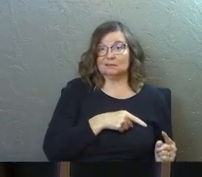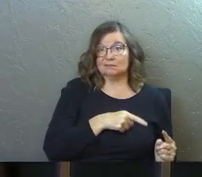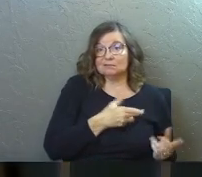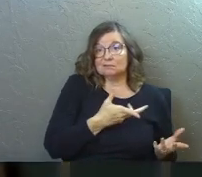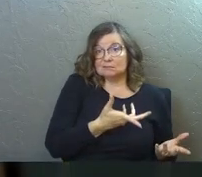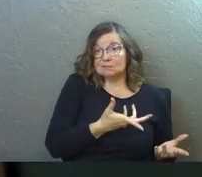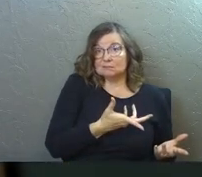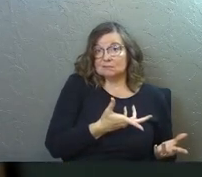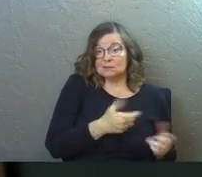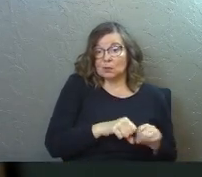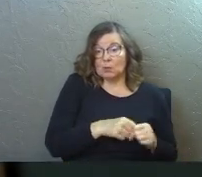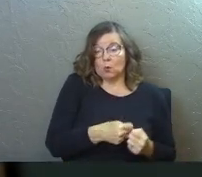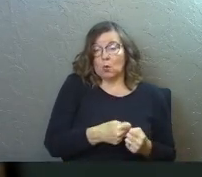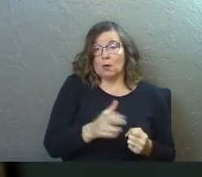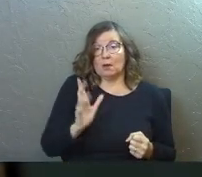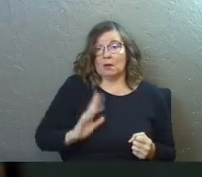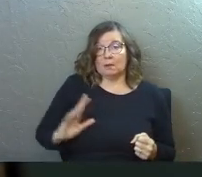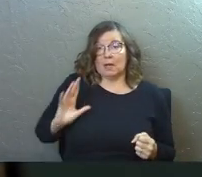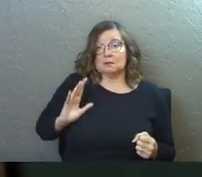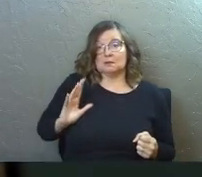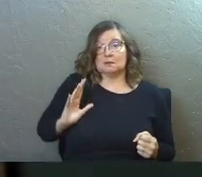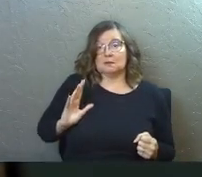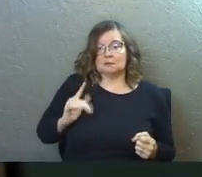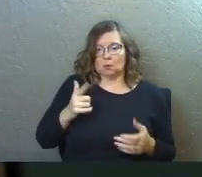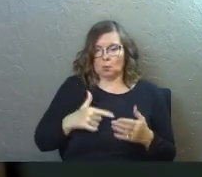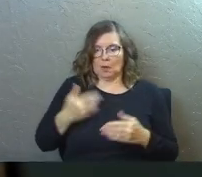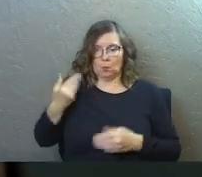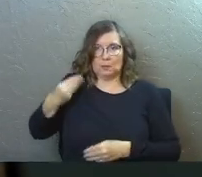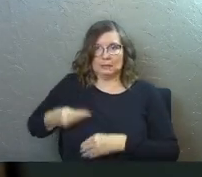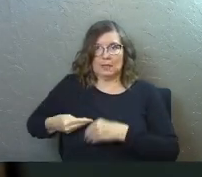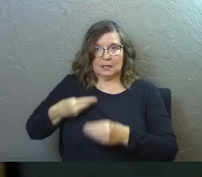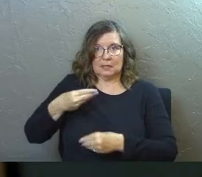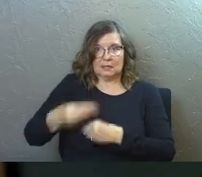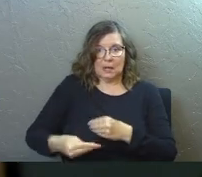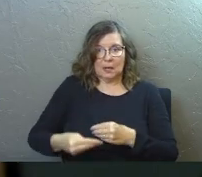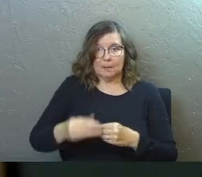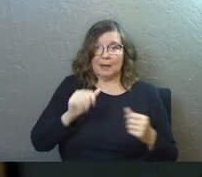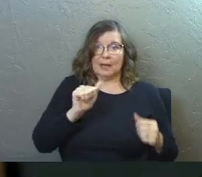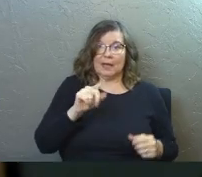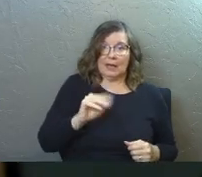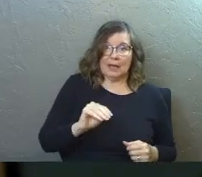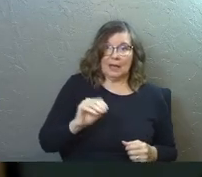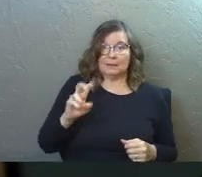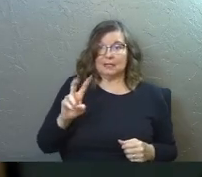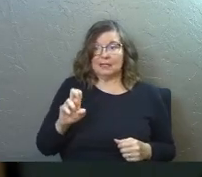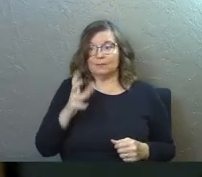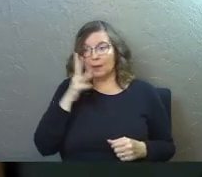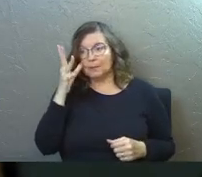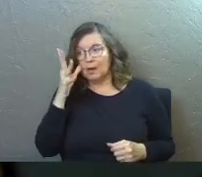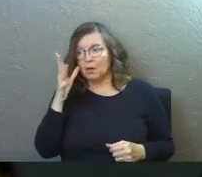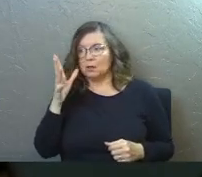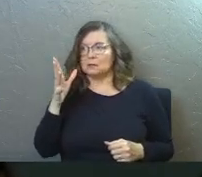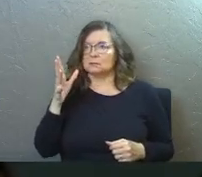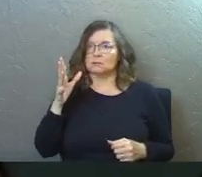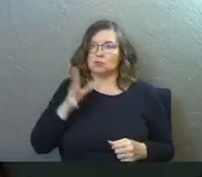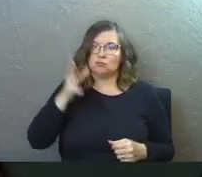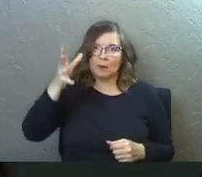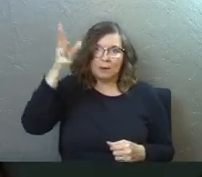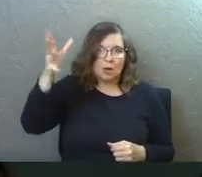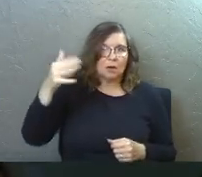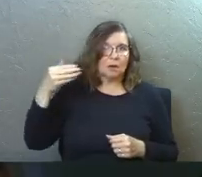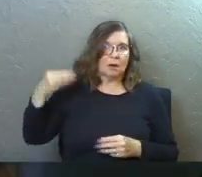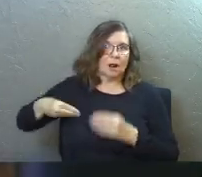You're a slave to the brokenness of your past. What was handed down to you by Adam and Eve, but also by your parents and also by their parents? And